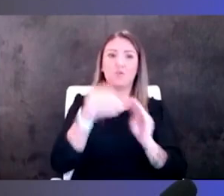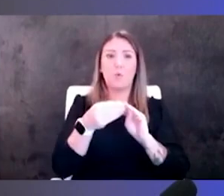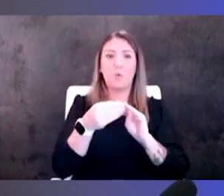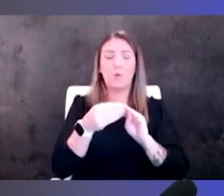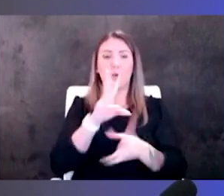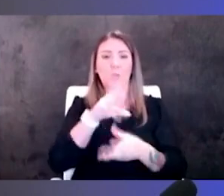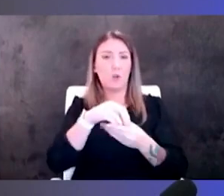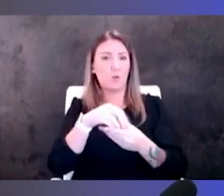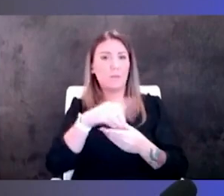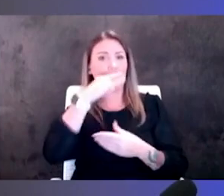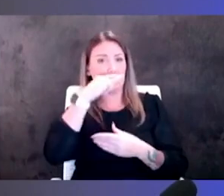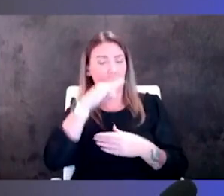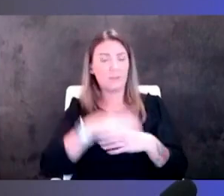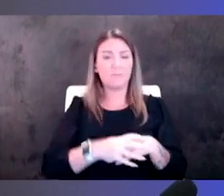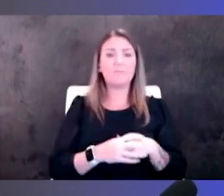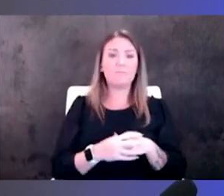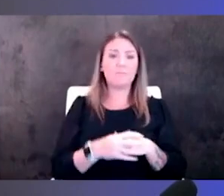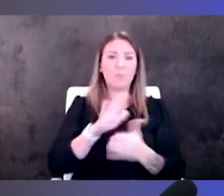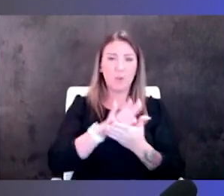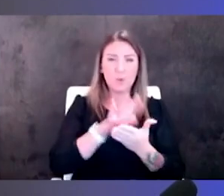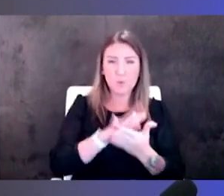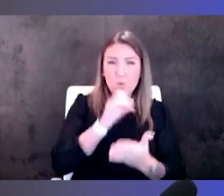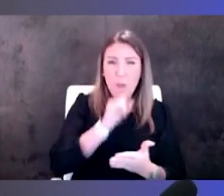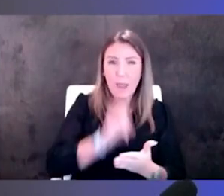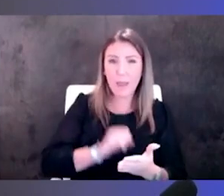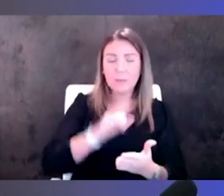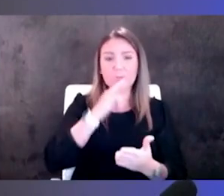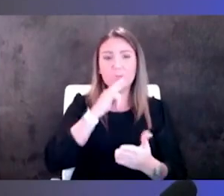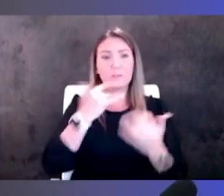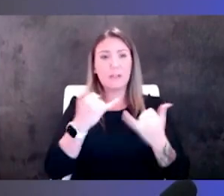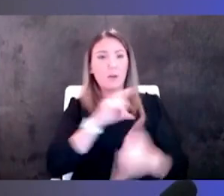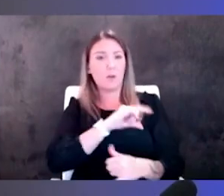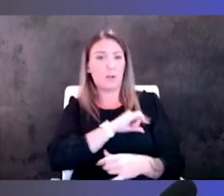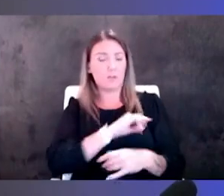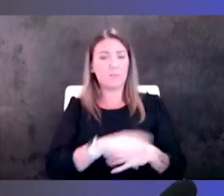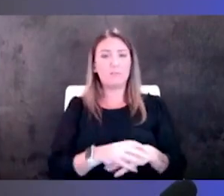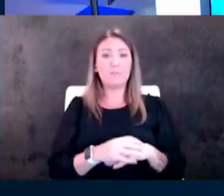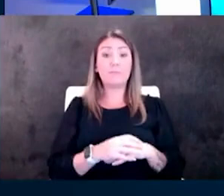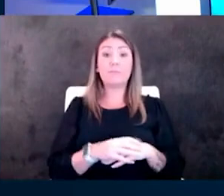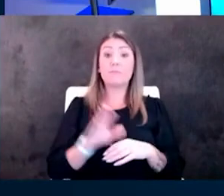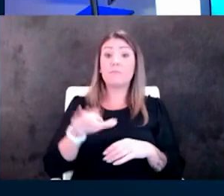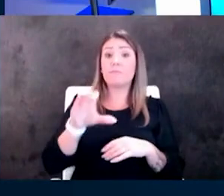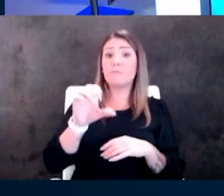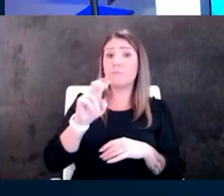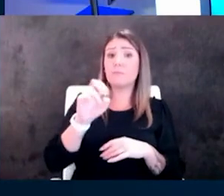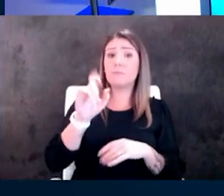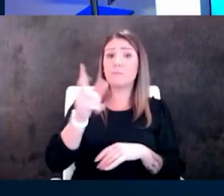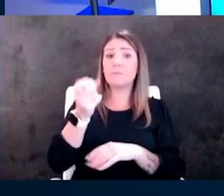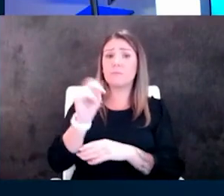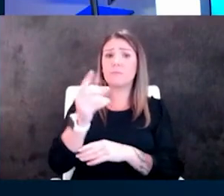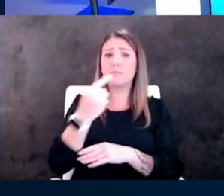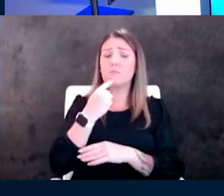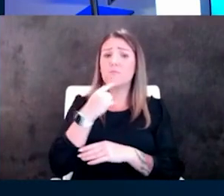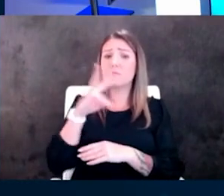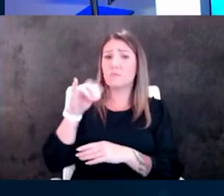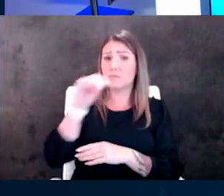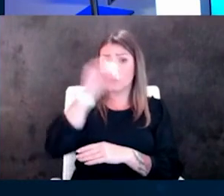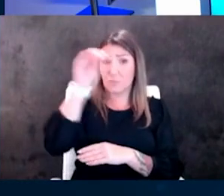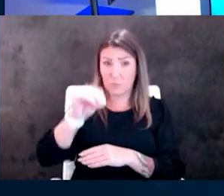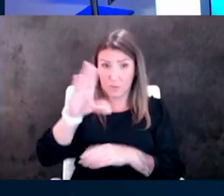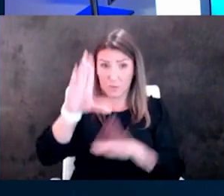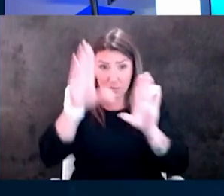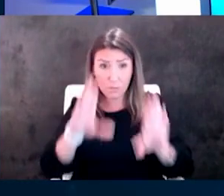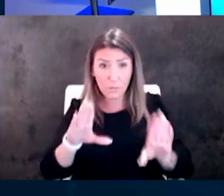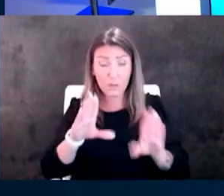the the kids the school-aged children they're now eligible yeah and and dr kakannon how much you ever practice you said 70 which is a great number and i